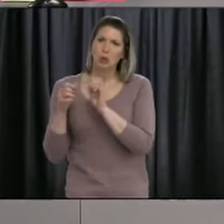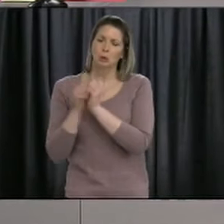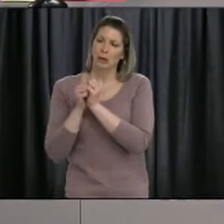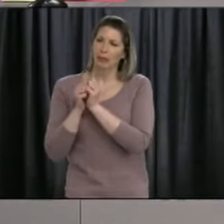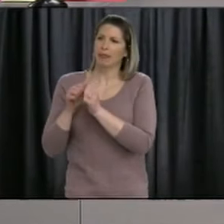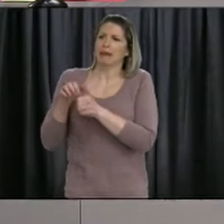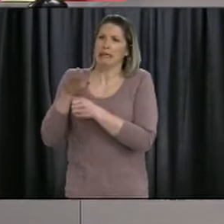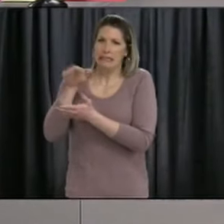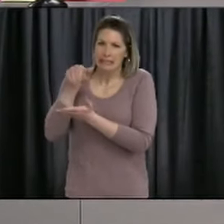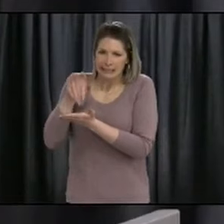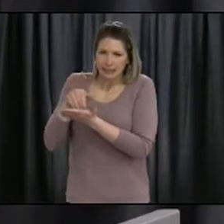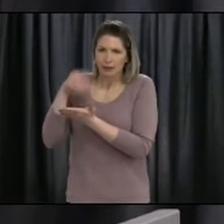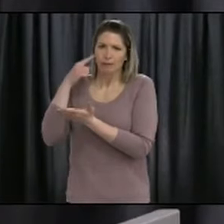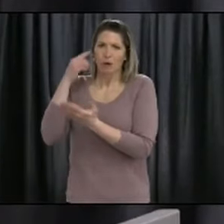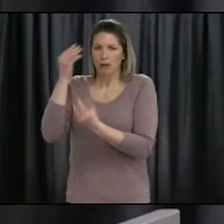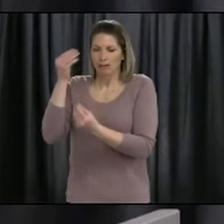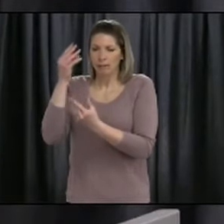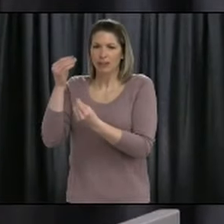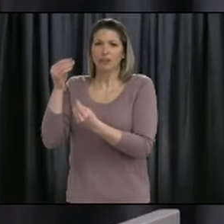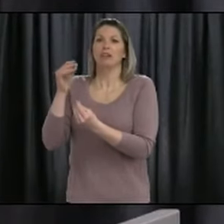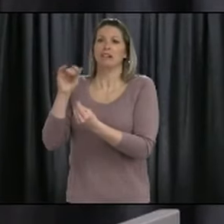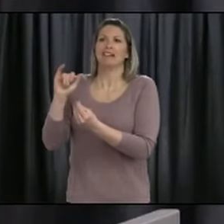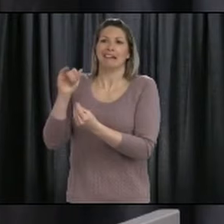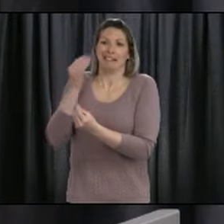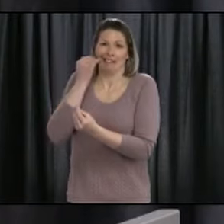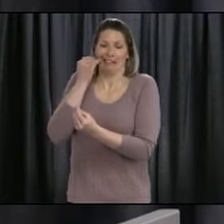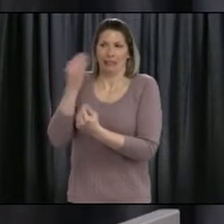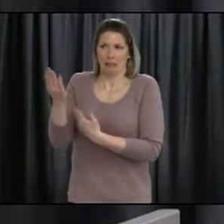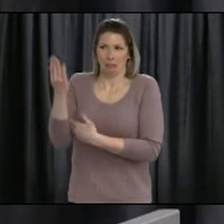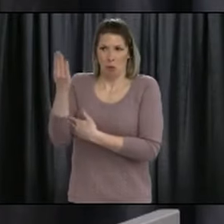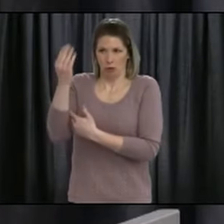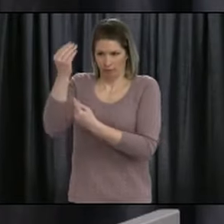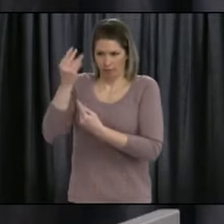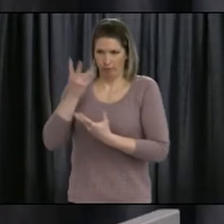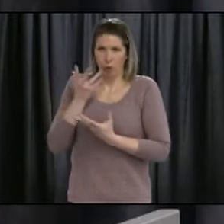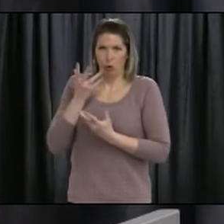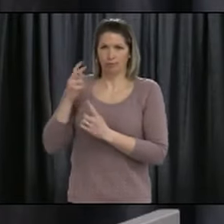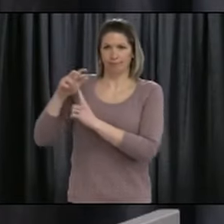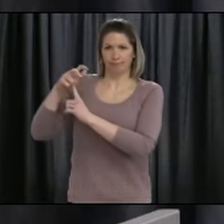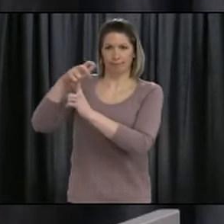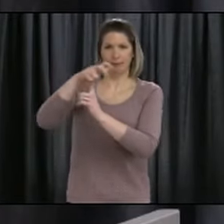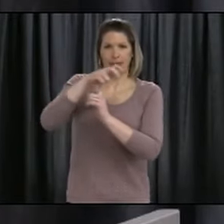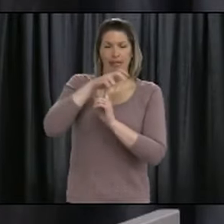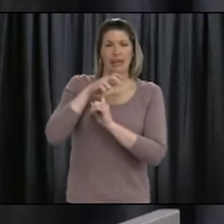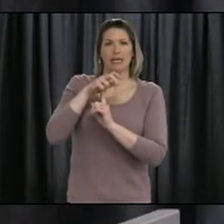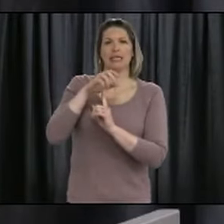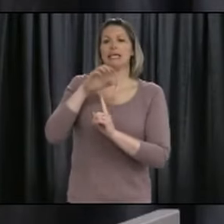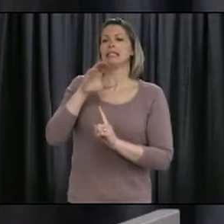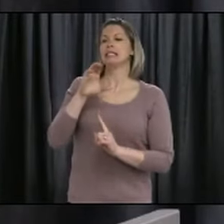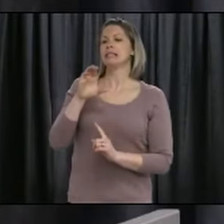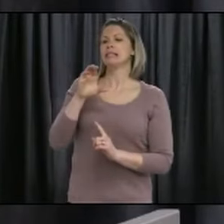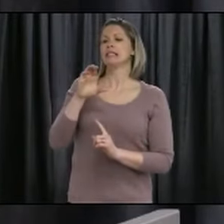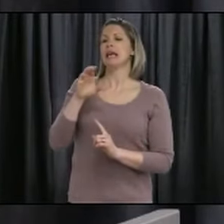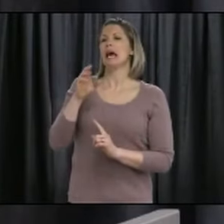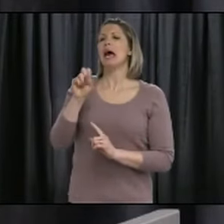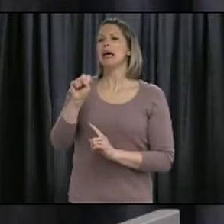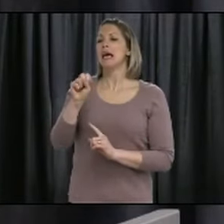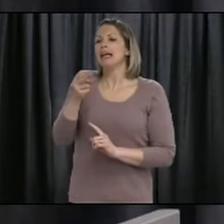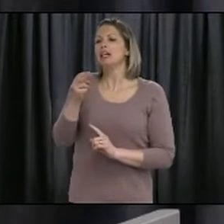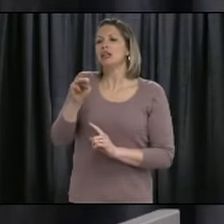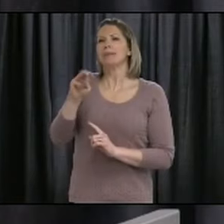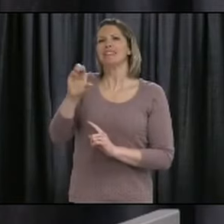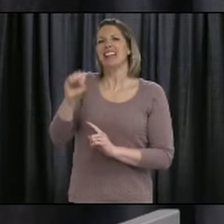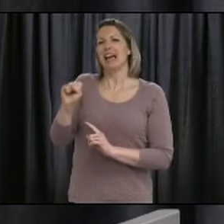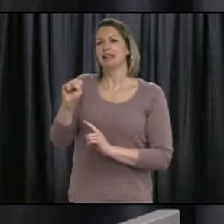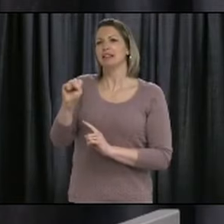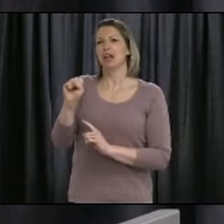Fleet, I was particularly saddened by the tragedy that befell the Stalker of the Seas, HMCS Fredericton, today. And I